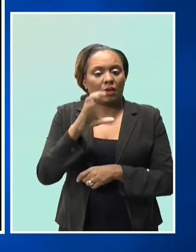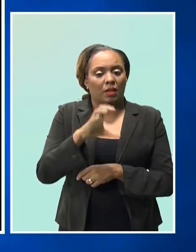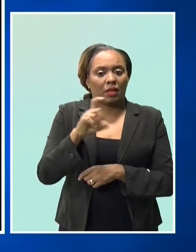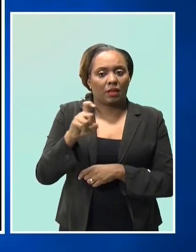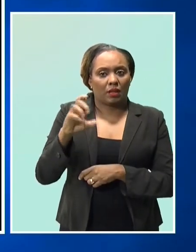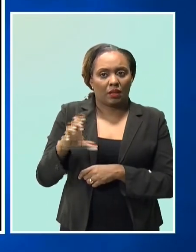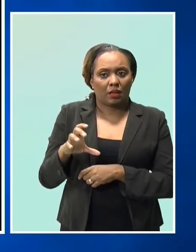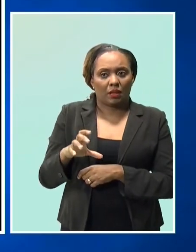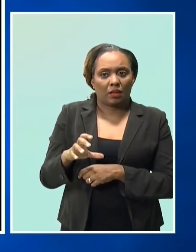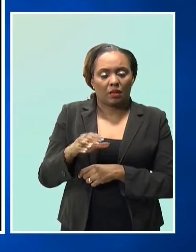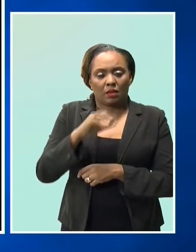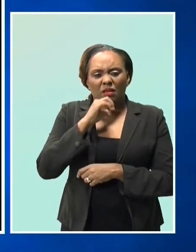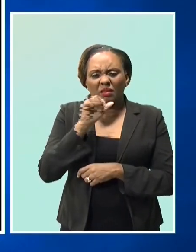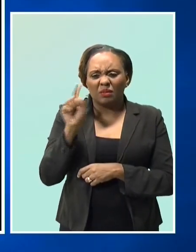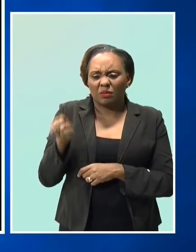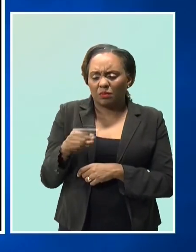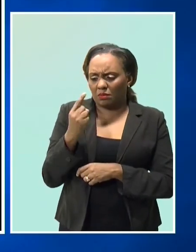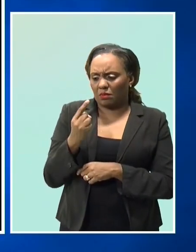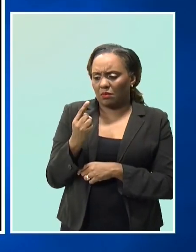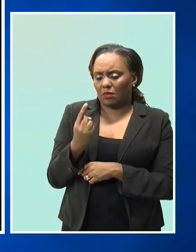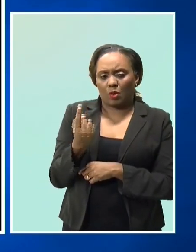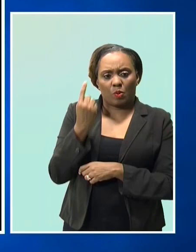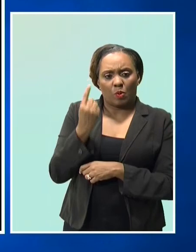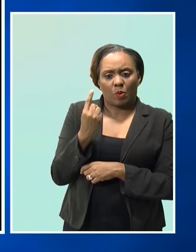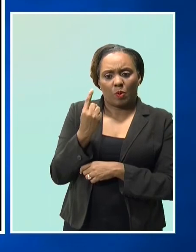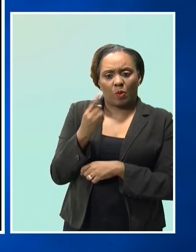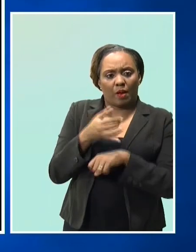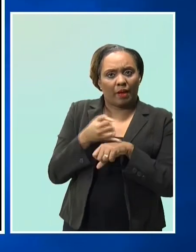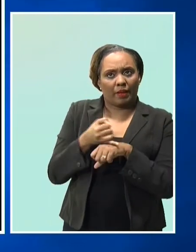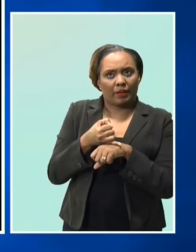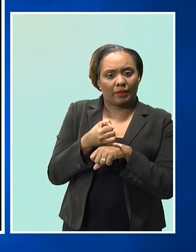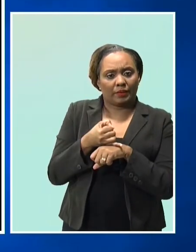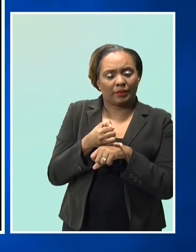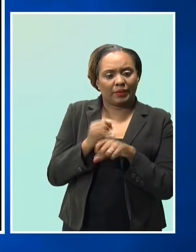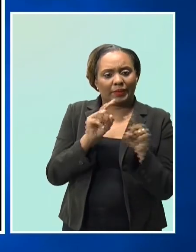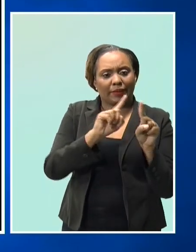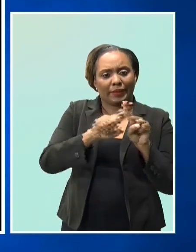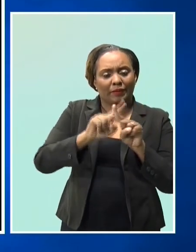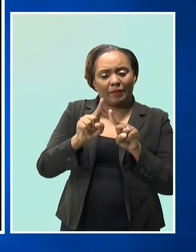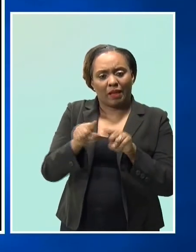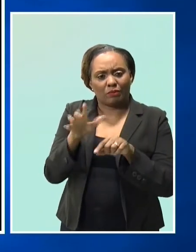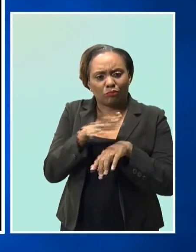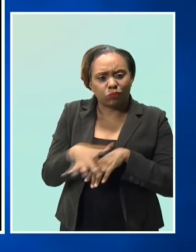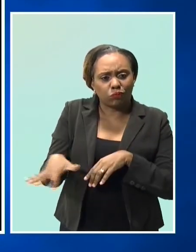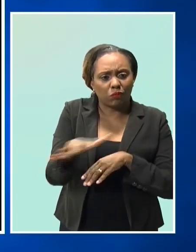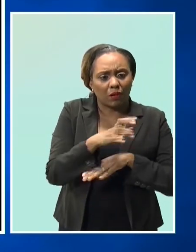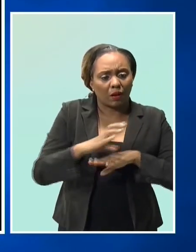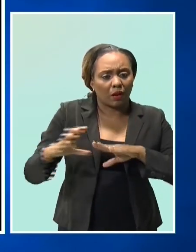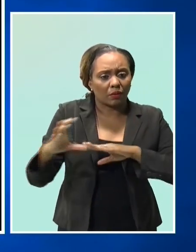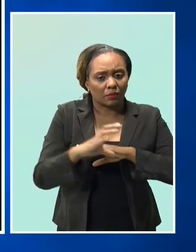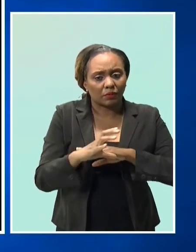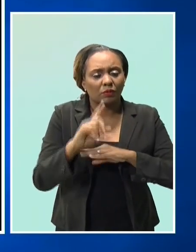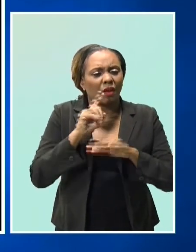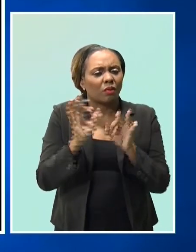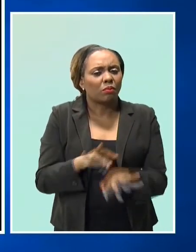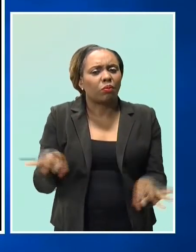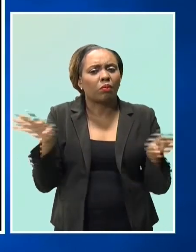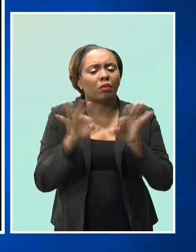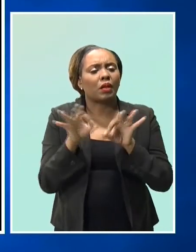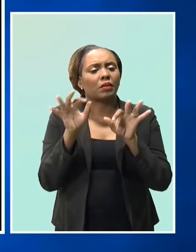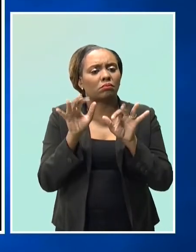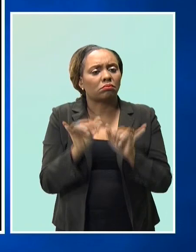we are not only doing it within one territory, we are doing it across the region. It's therefore important that we do get a